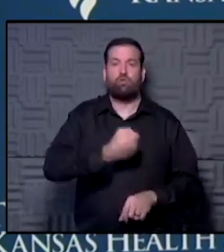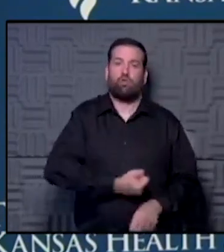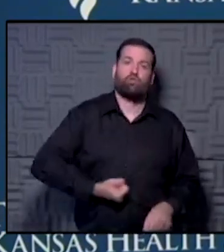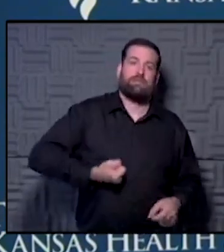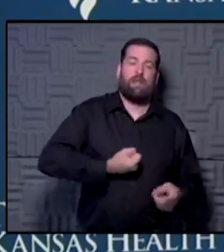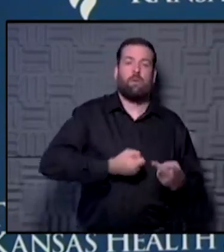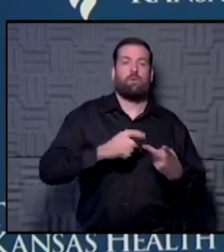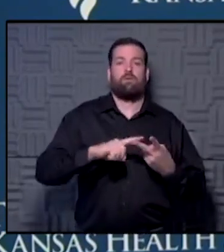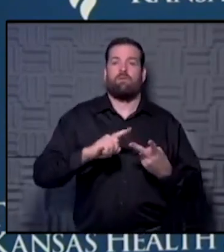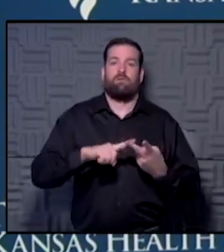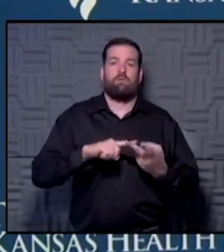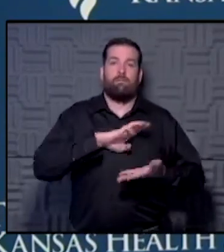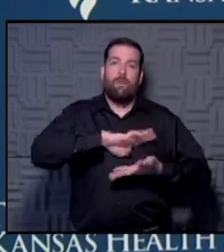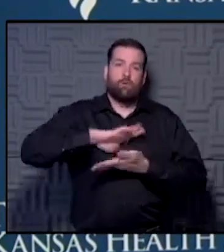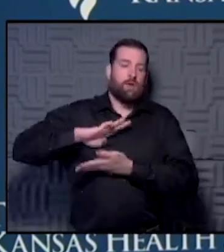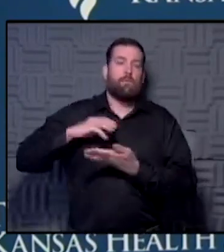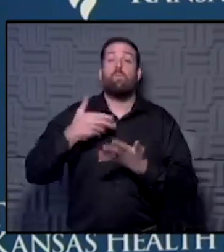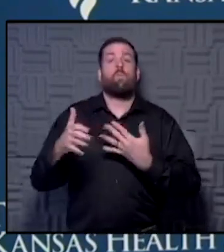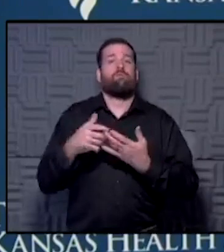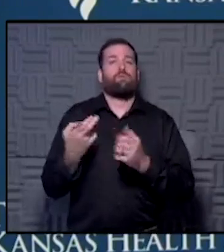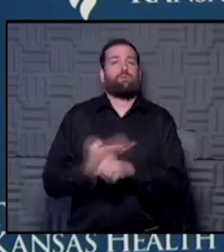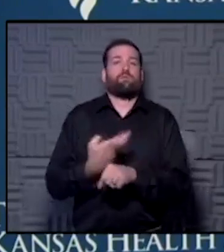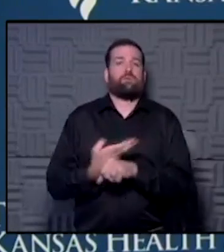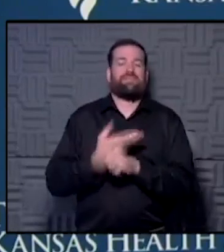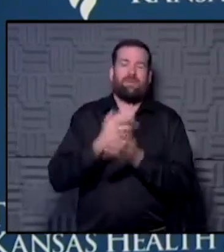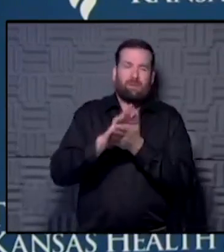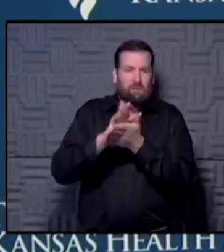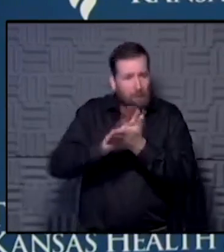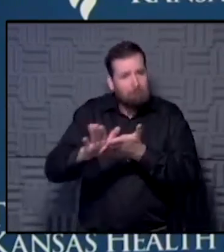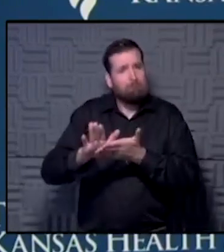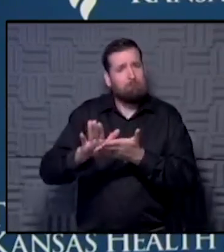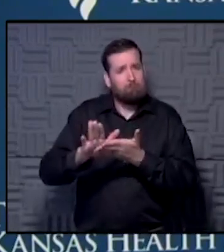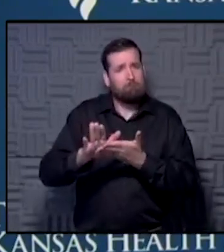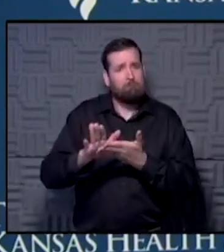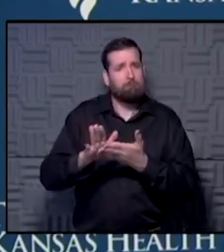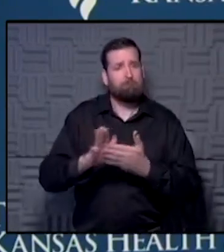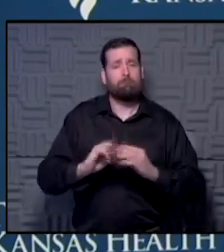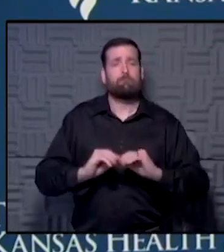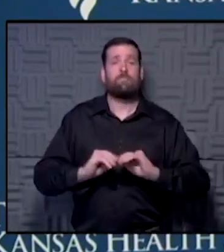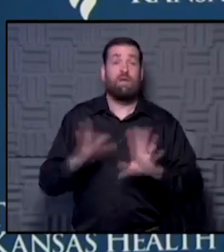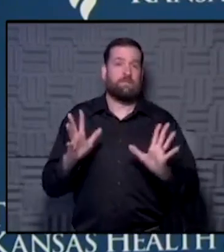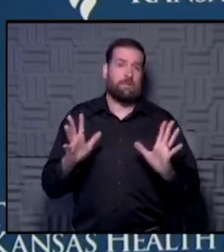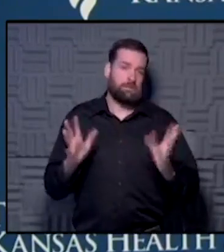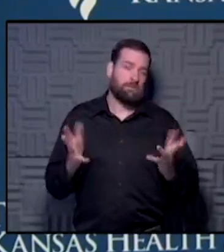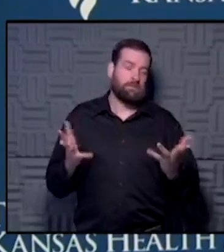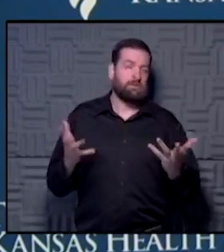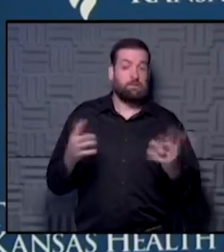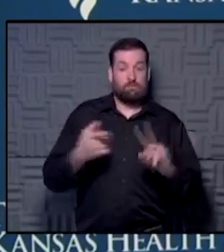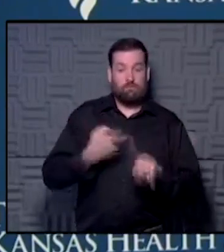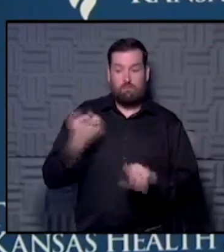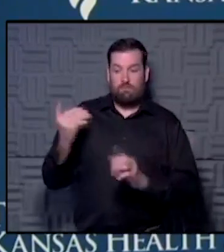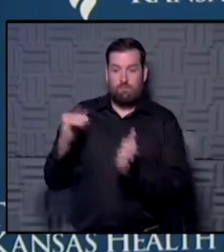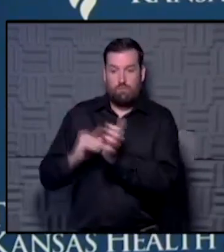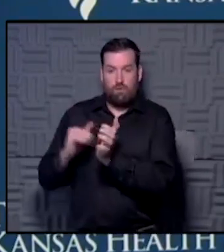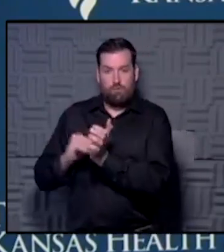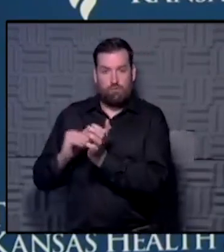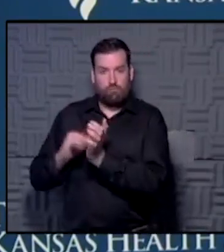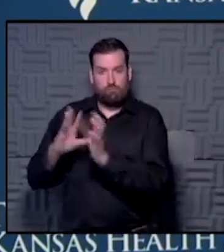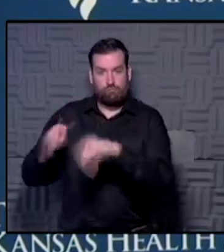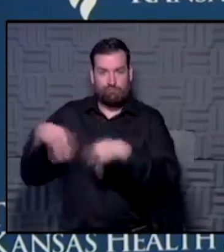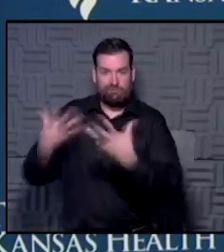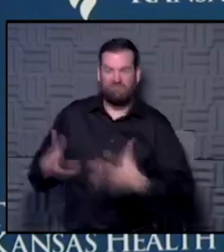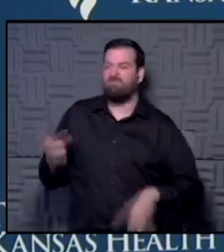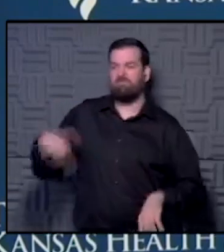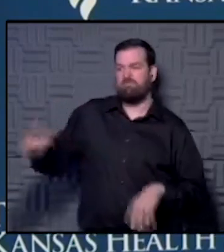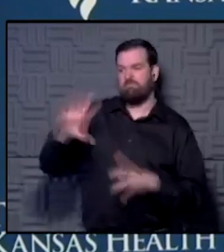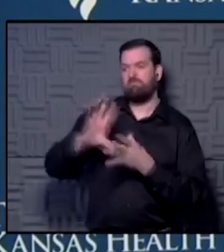modality is that we're utilizing. We're obviously implementing from the provider standpoint, everything that you guys have been